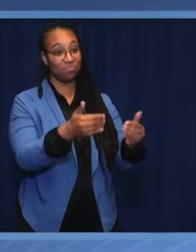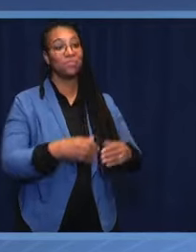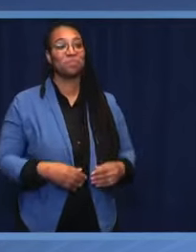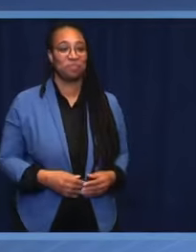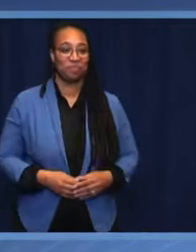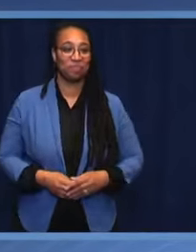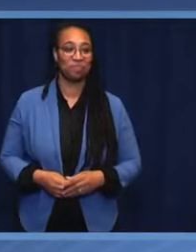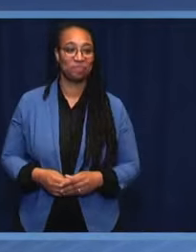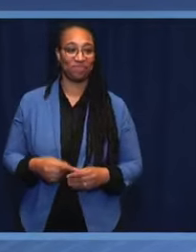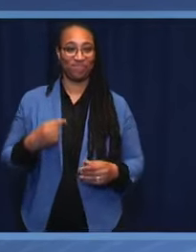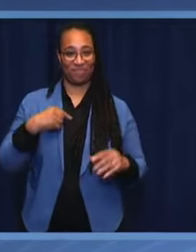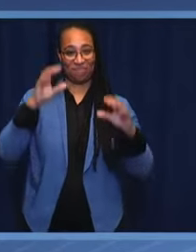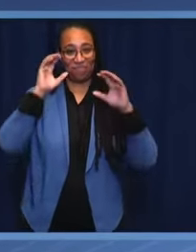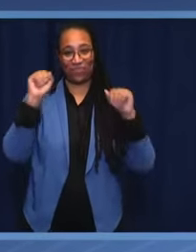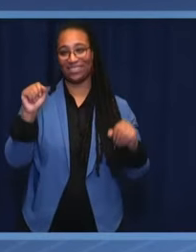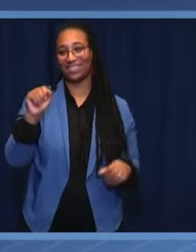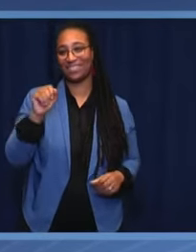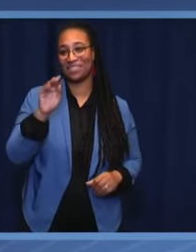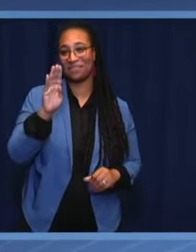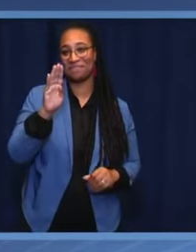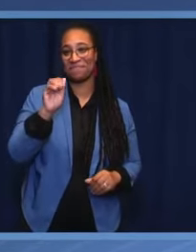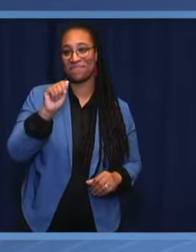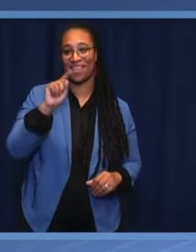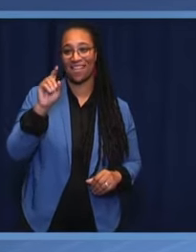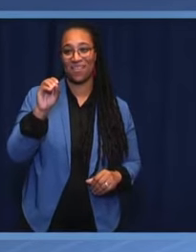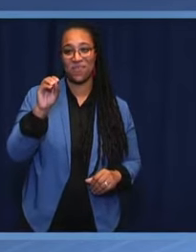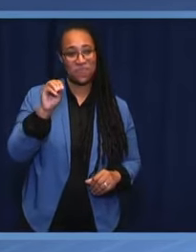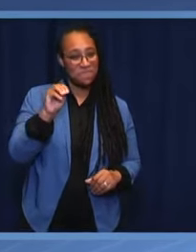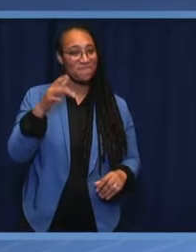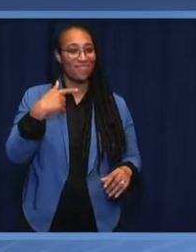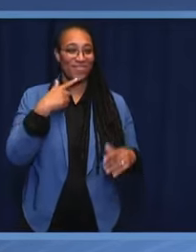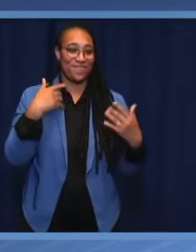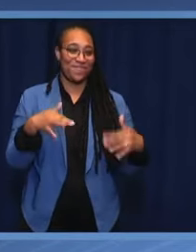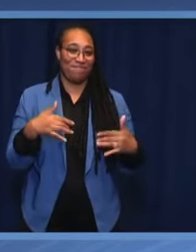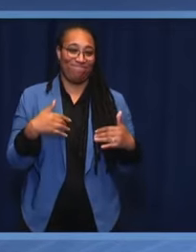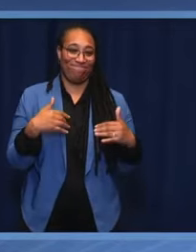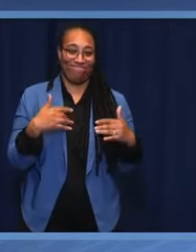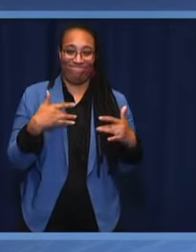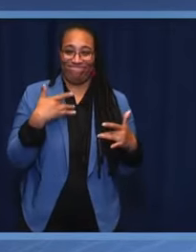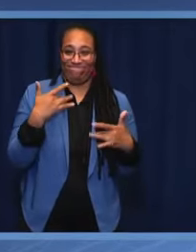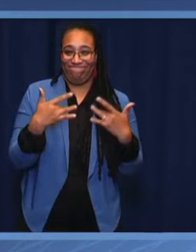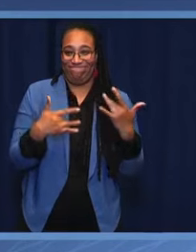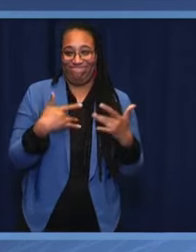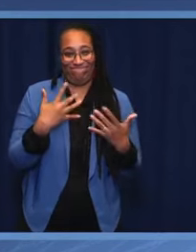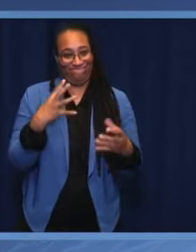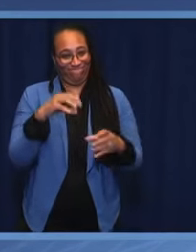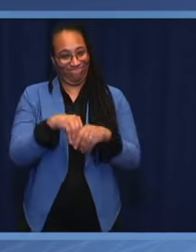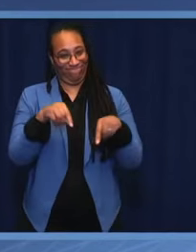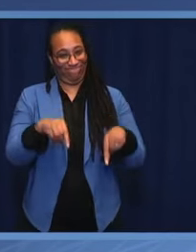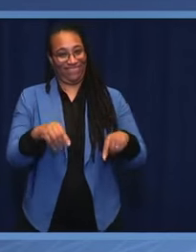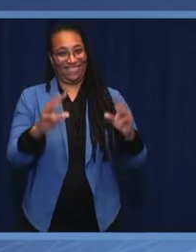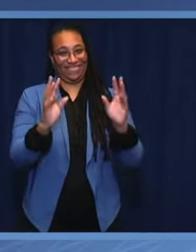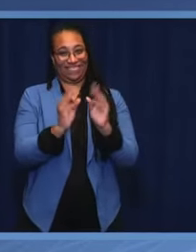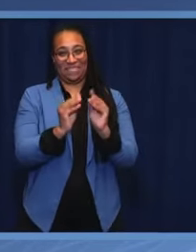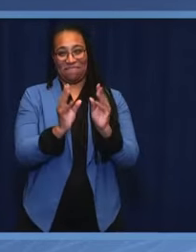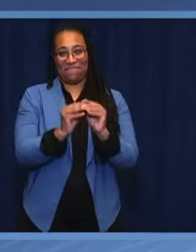Excellencies, ladies and gentlemen, I am delighted and honored to participate with you in this Democracy Summit.